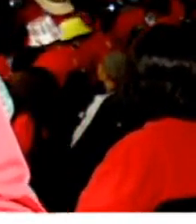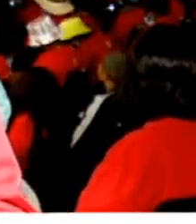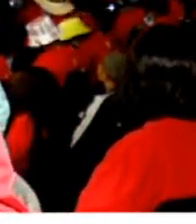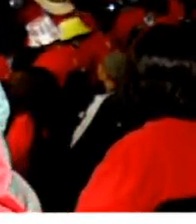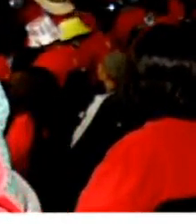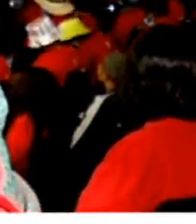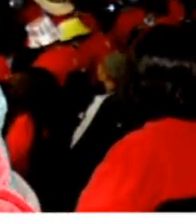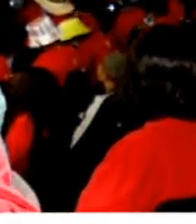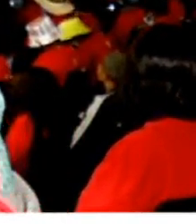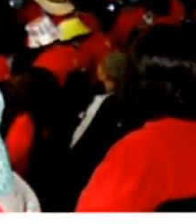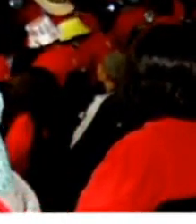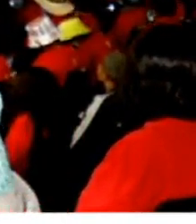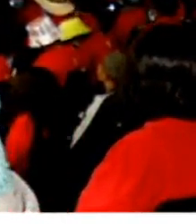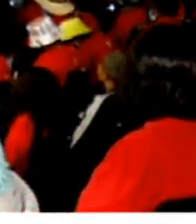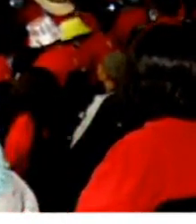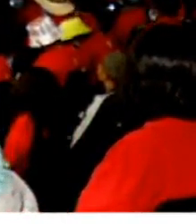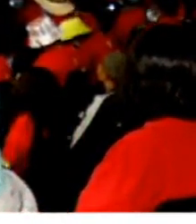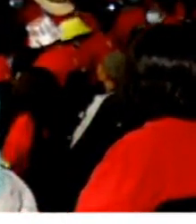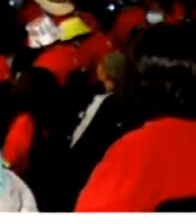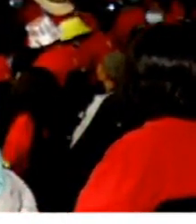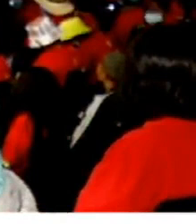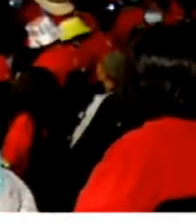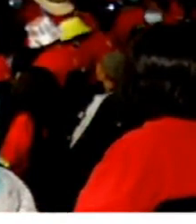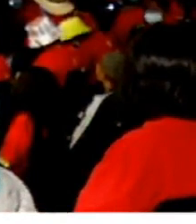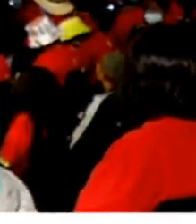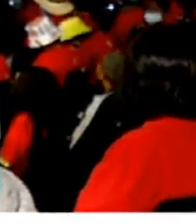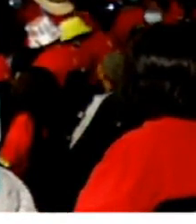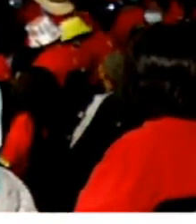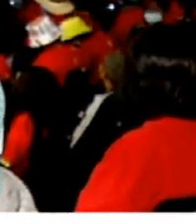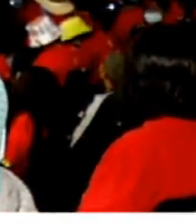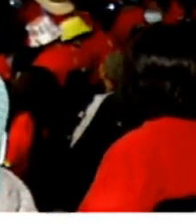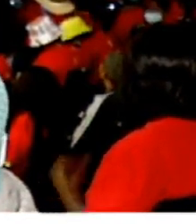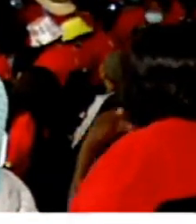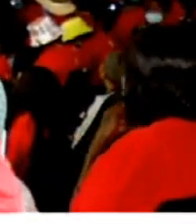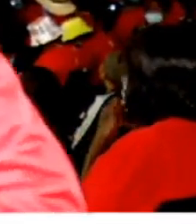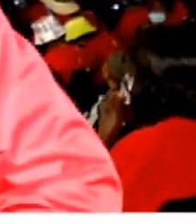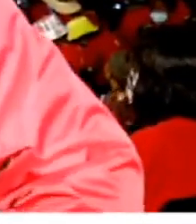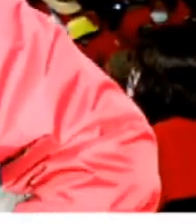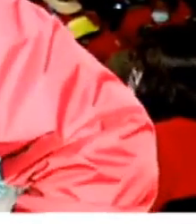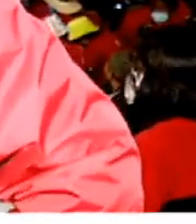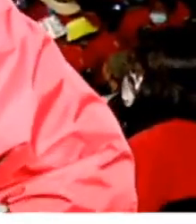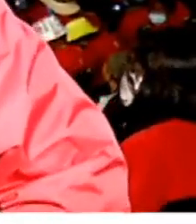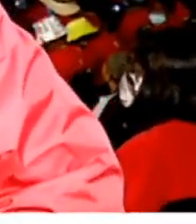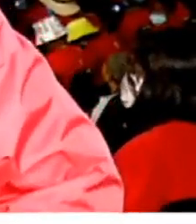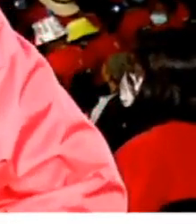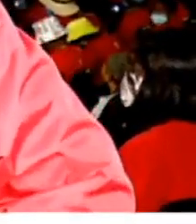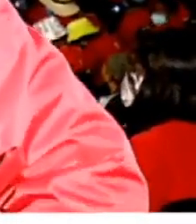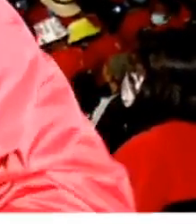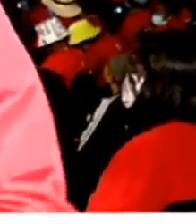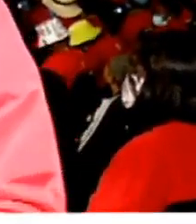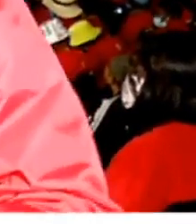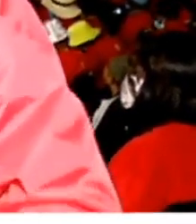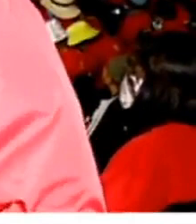in corporations and also in government. Which is why now I'm going to bring Mr. Soly Malima from